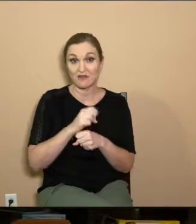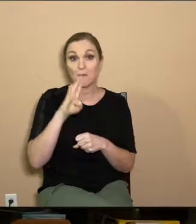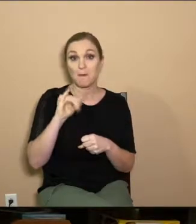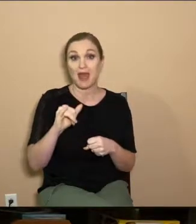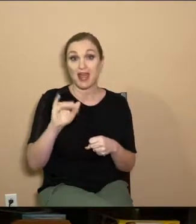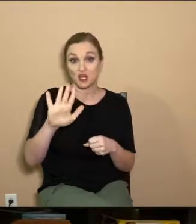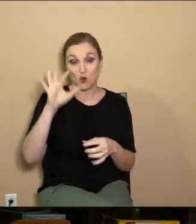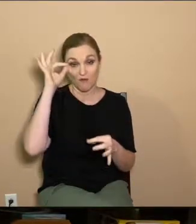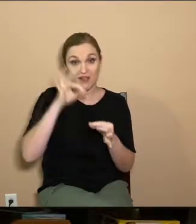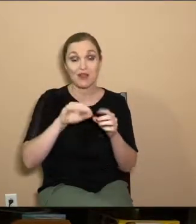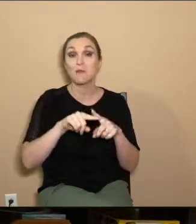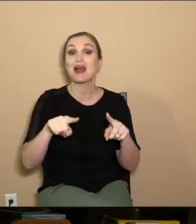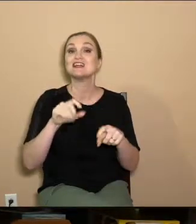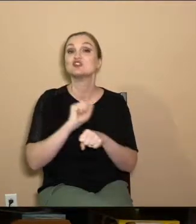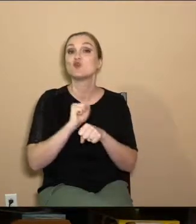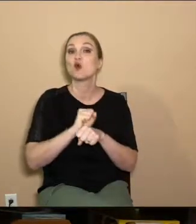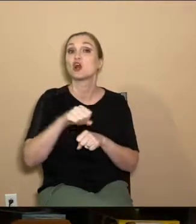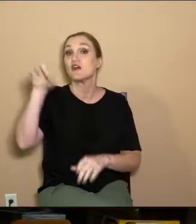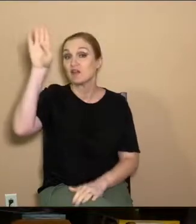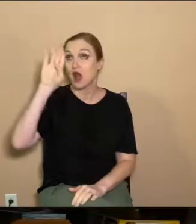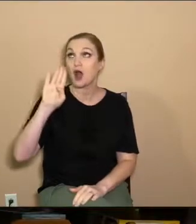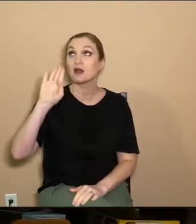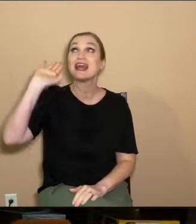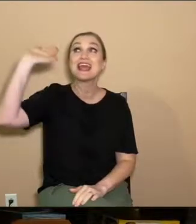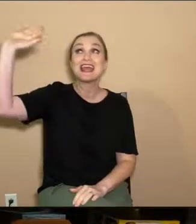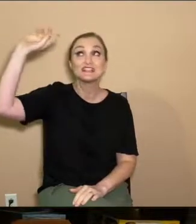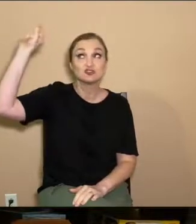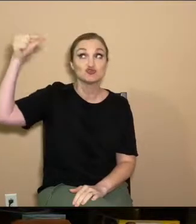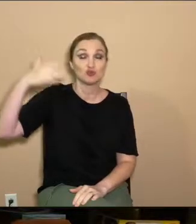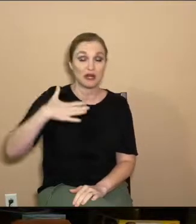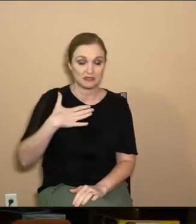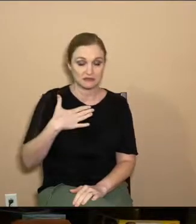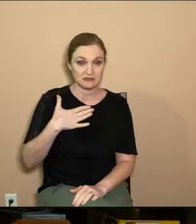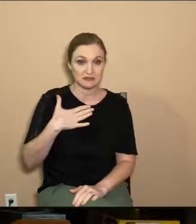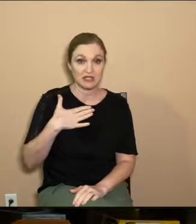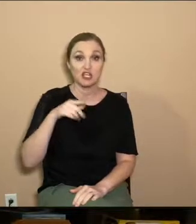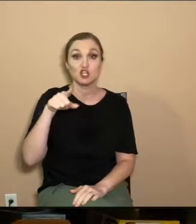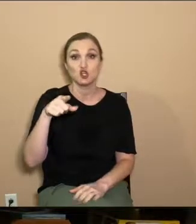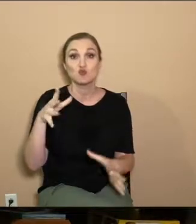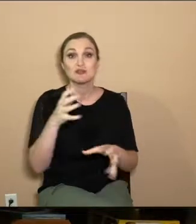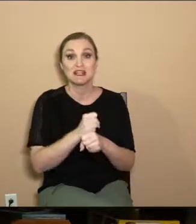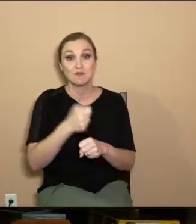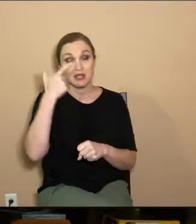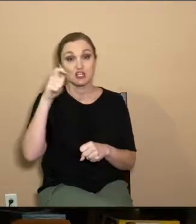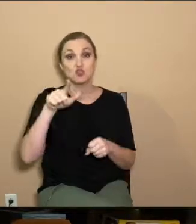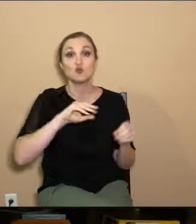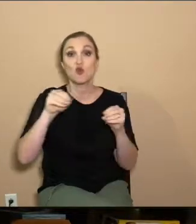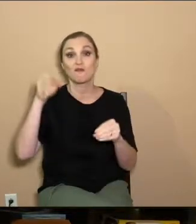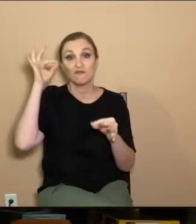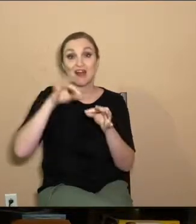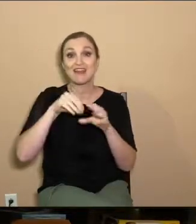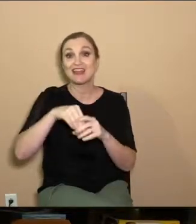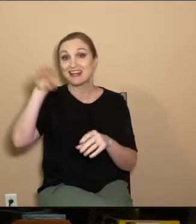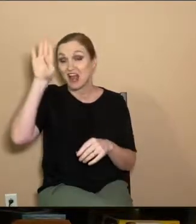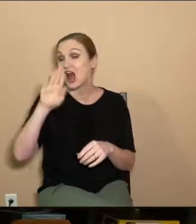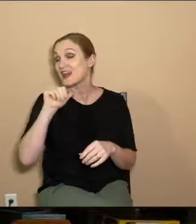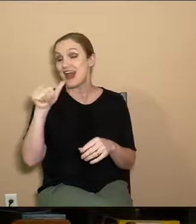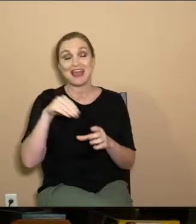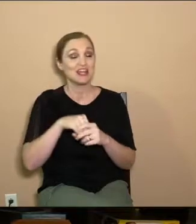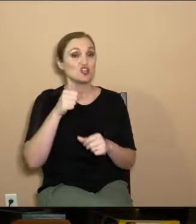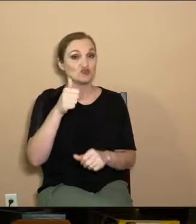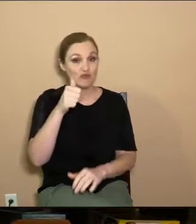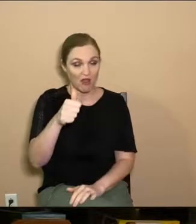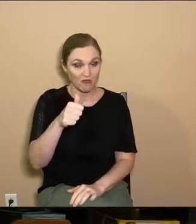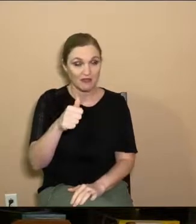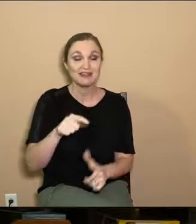faith. But it is the work of God. It is God's grace. And you received it because you put faith in God rather than in yourself.